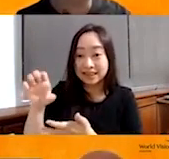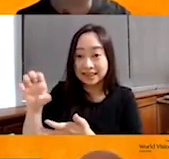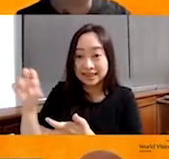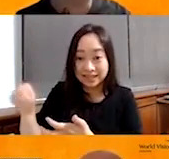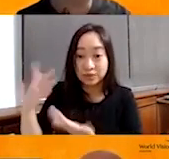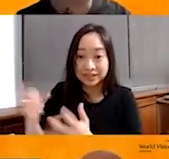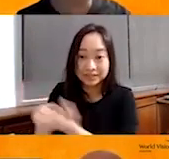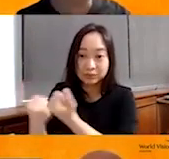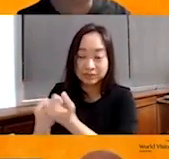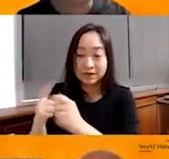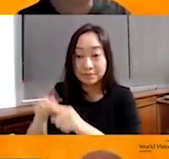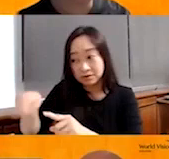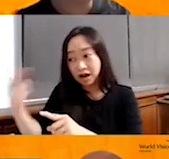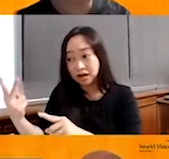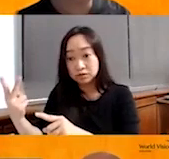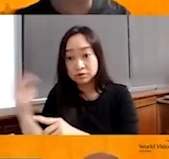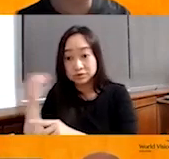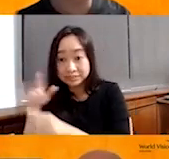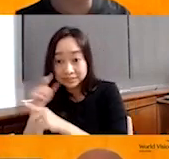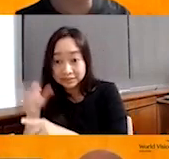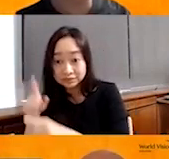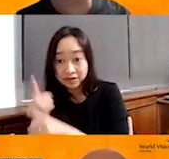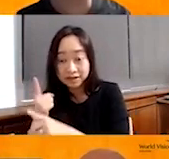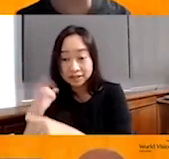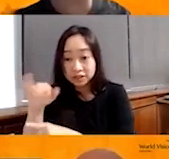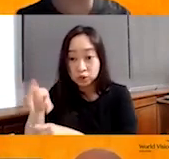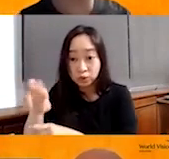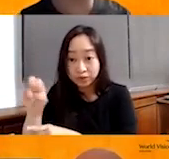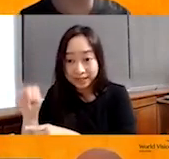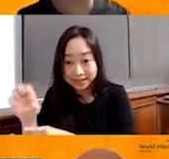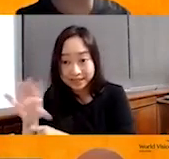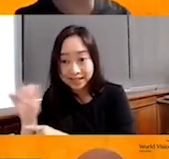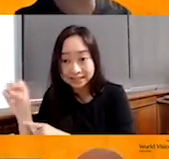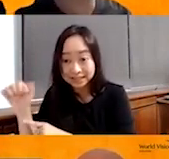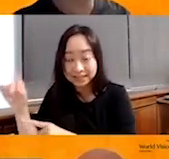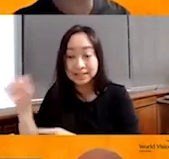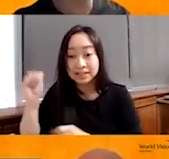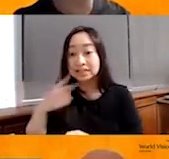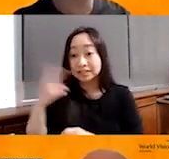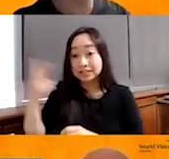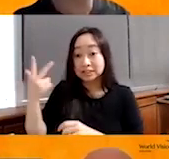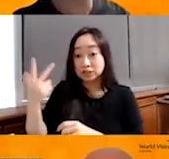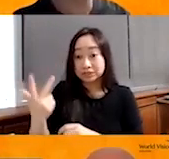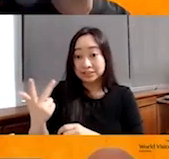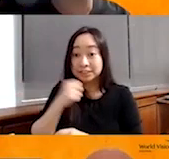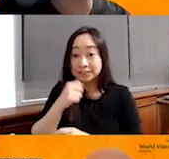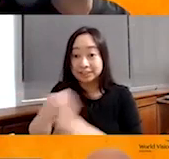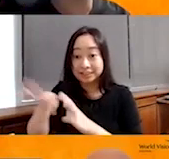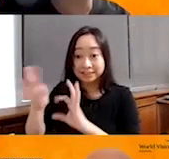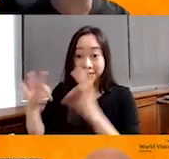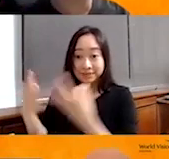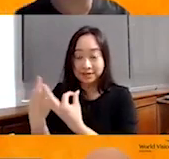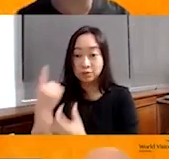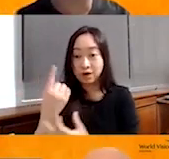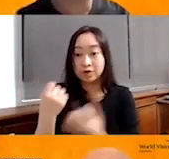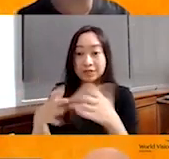and Sadeem, is it? Yeah, they, in fact, they are three in that family. One is a sponsor